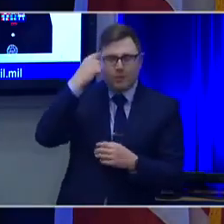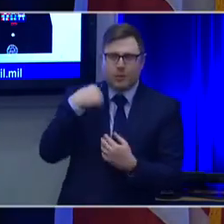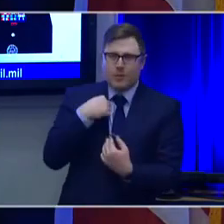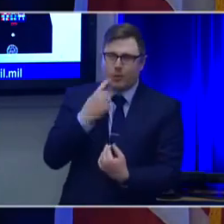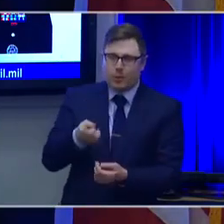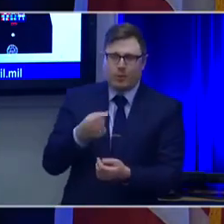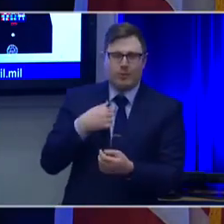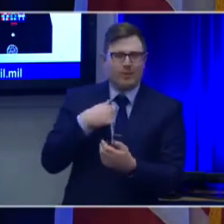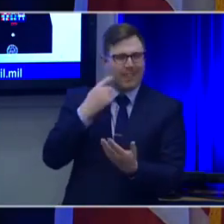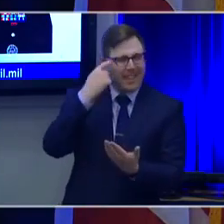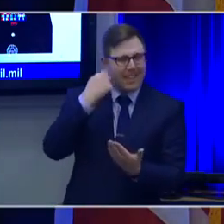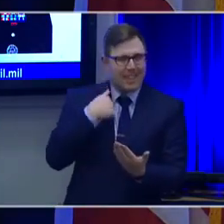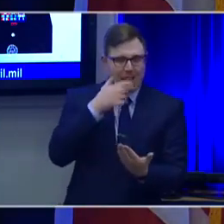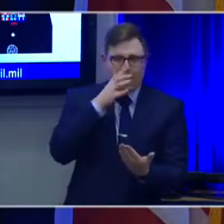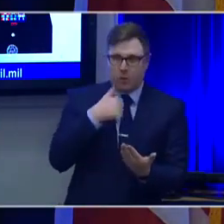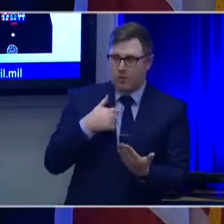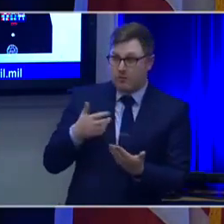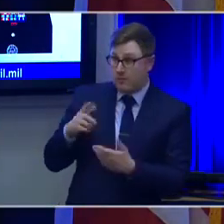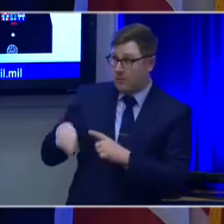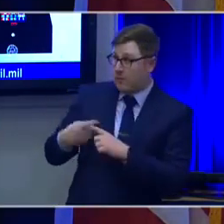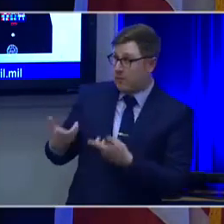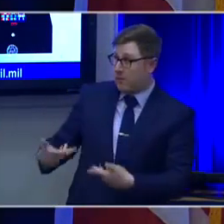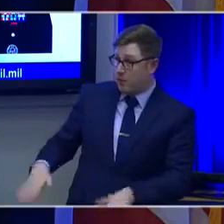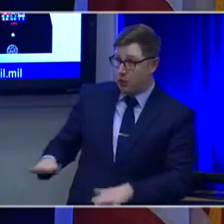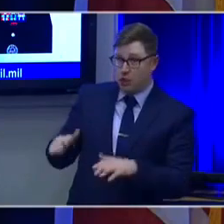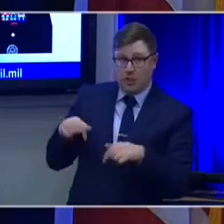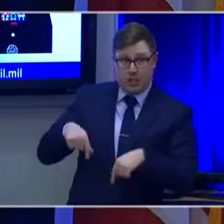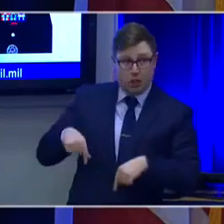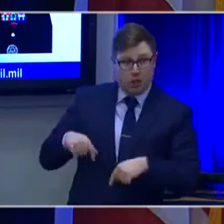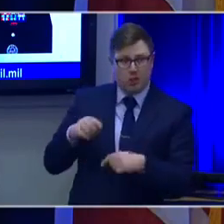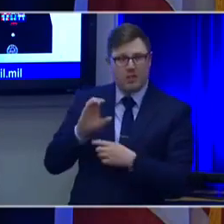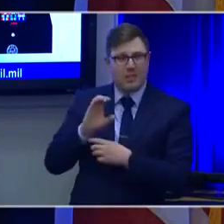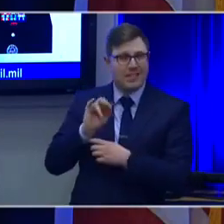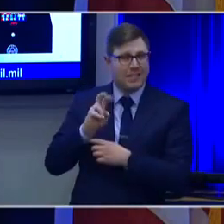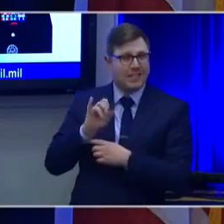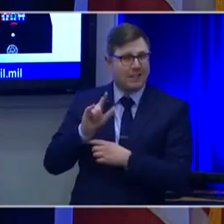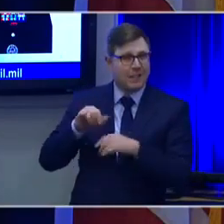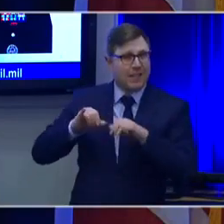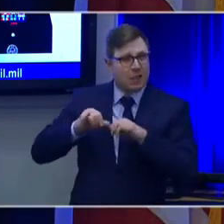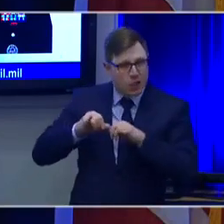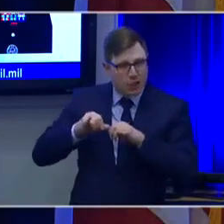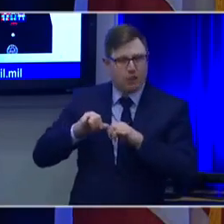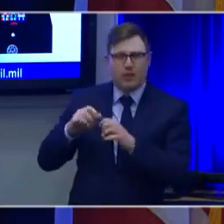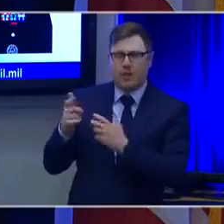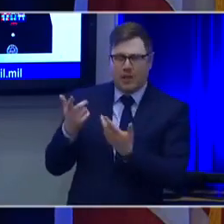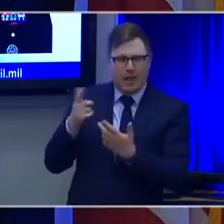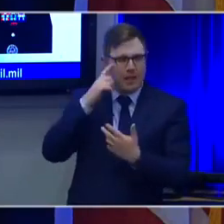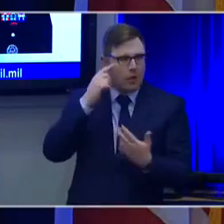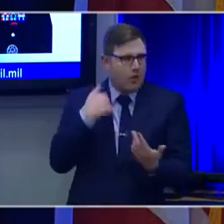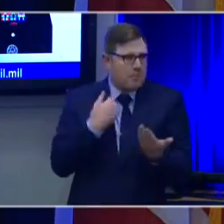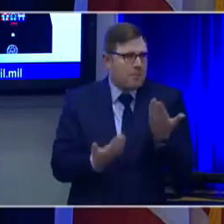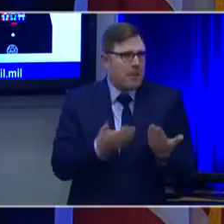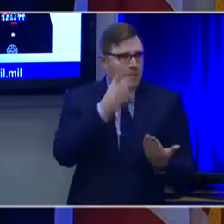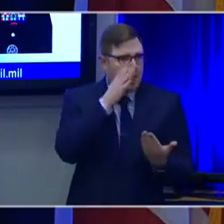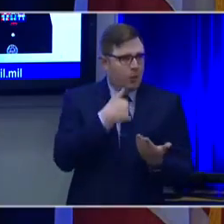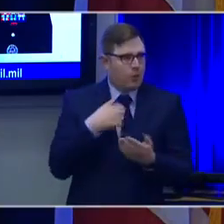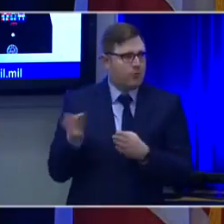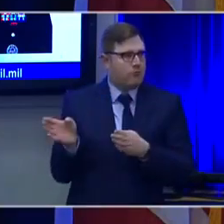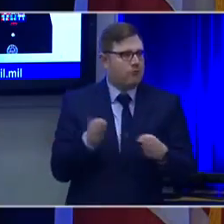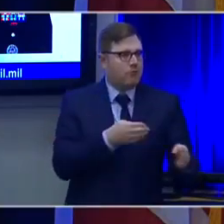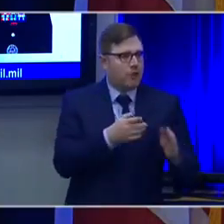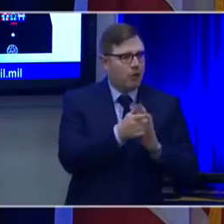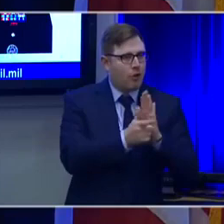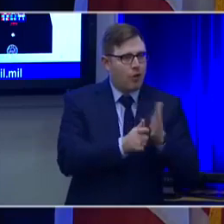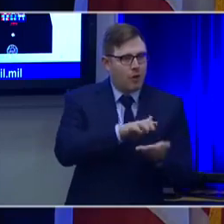I think it would be great to combine those two fields, civil engineering, the law, be a technical attorney. And he blew his mind. I don't think he